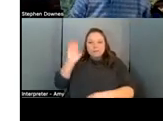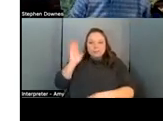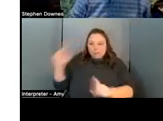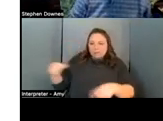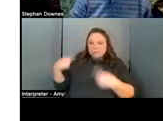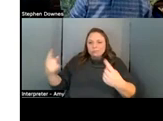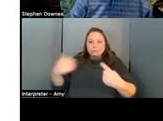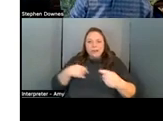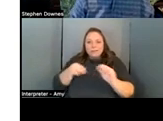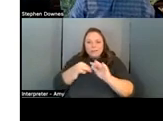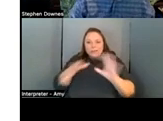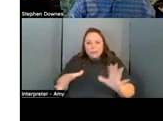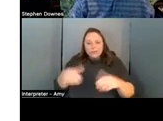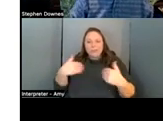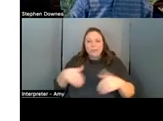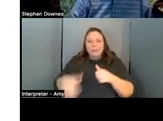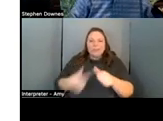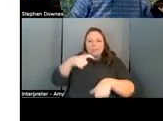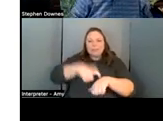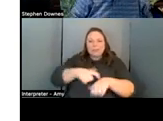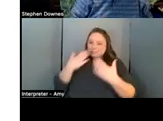sign language interpretation so thank you